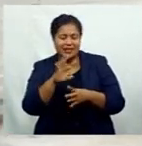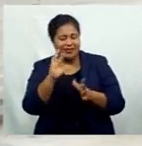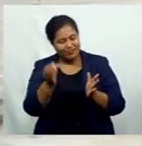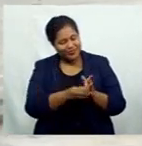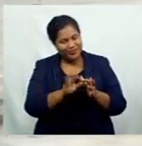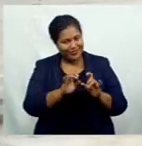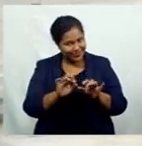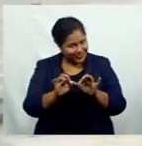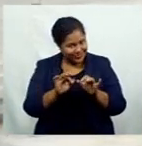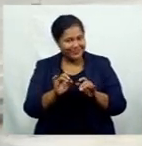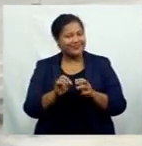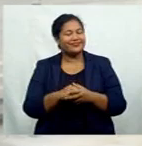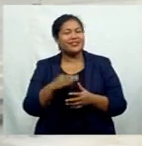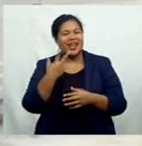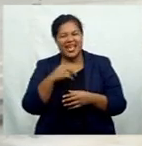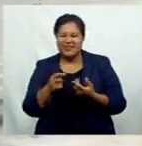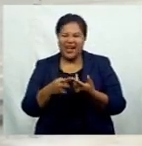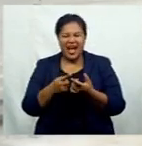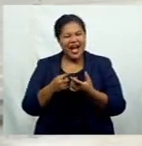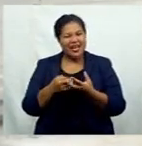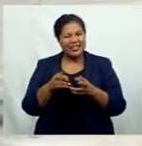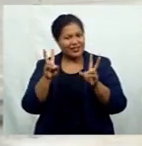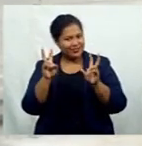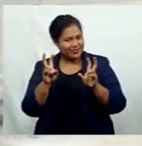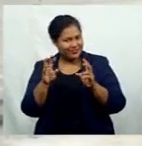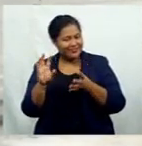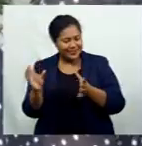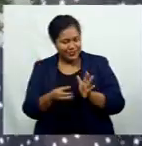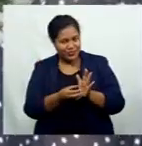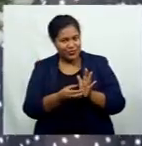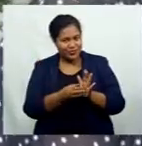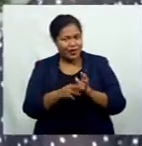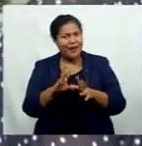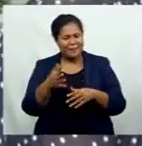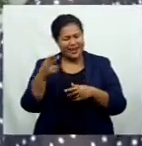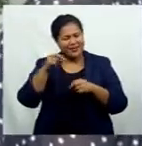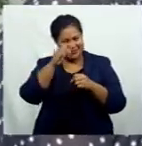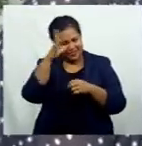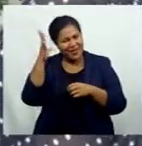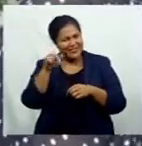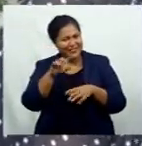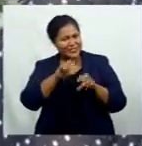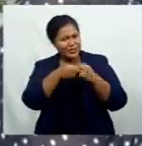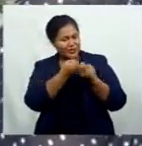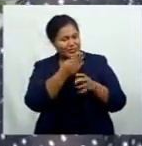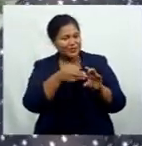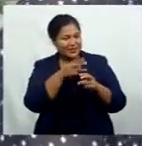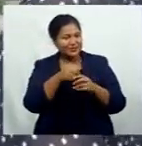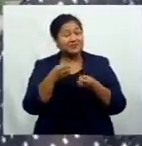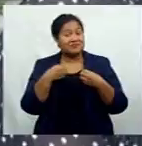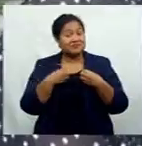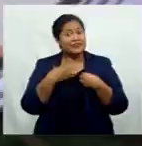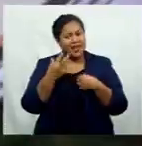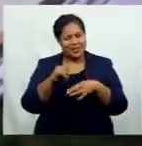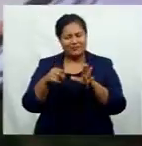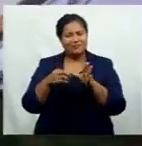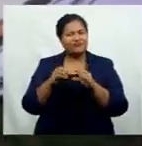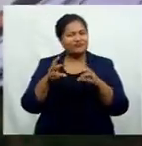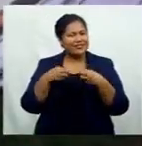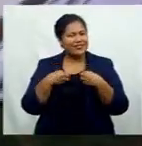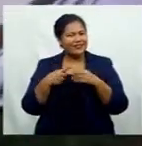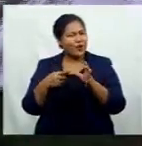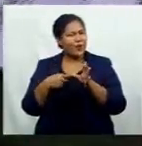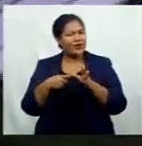have a lot of templates, and it has become quite popular on social media. The business has also received positive response from